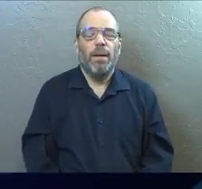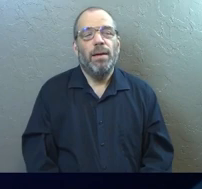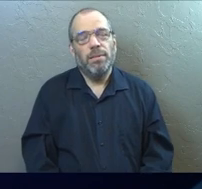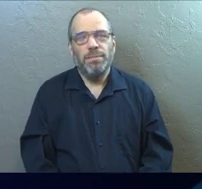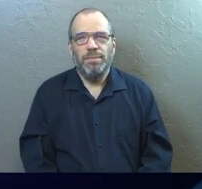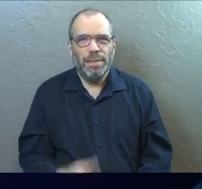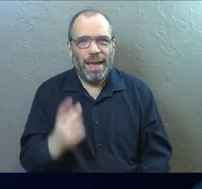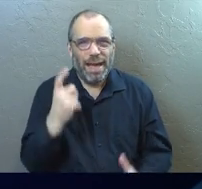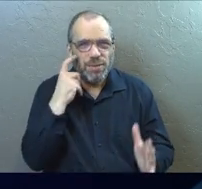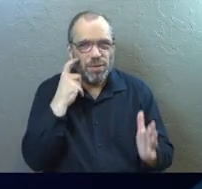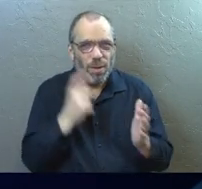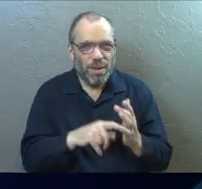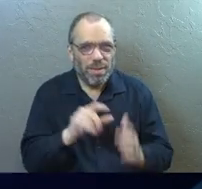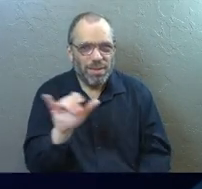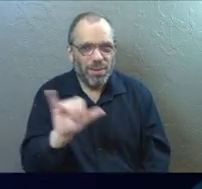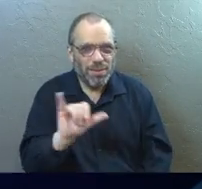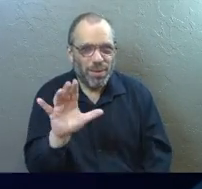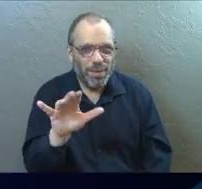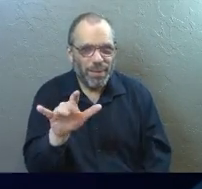Have you noticed this?